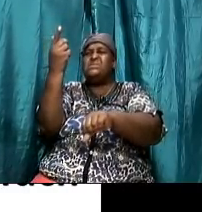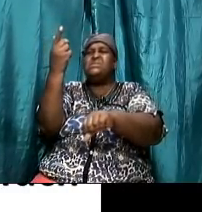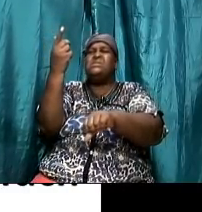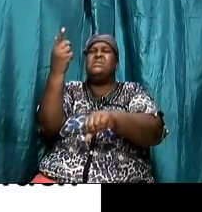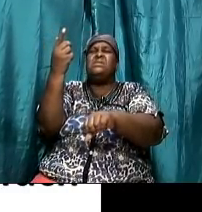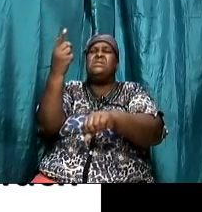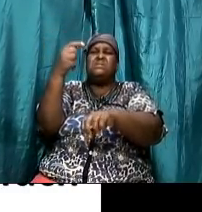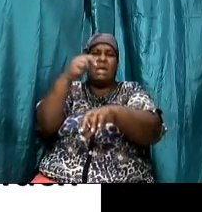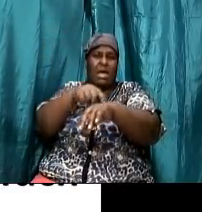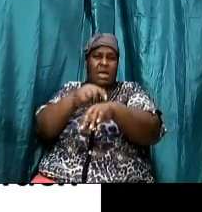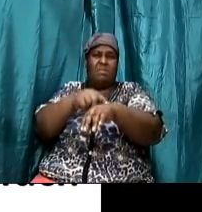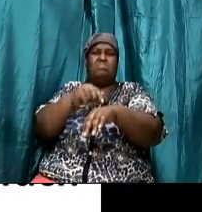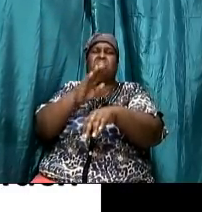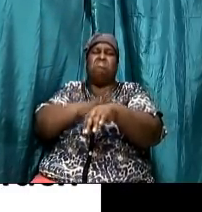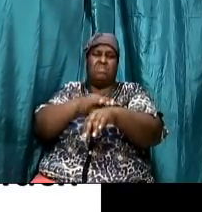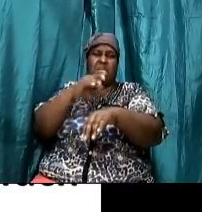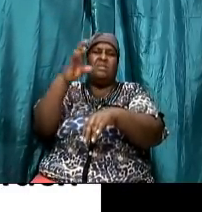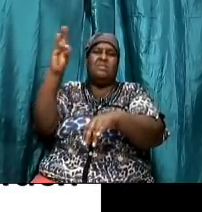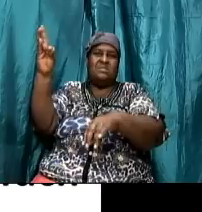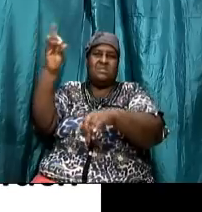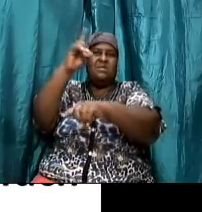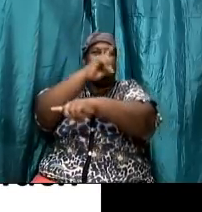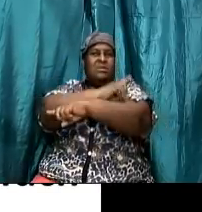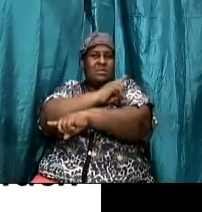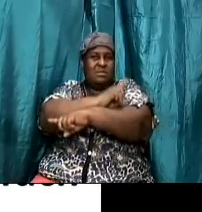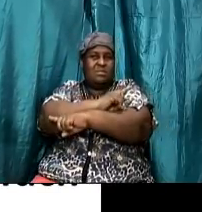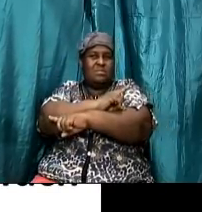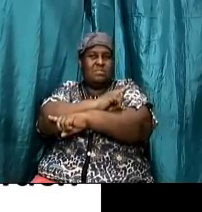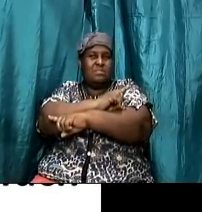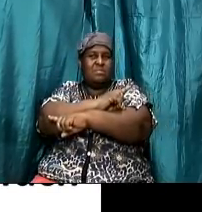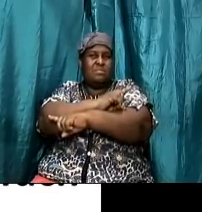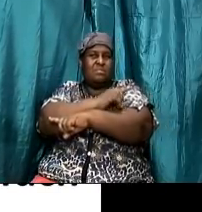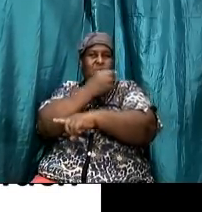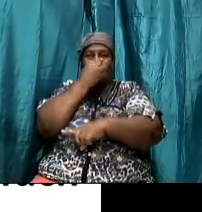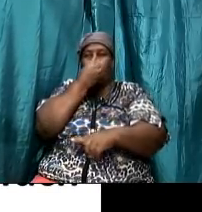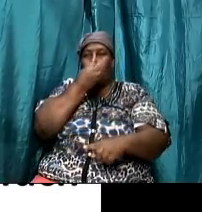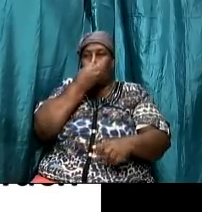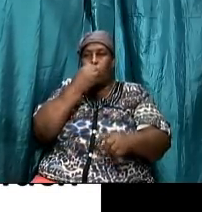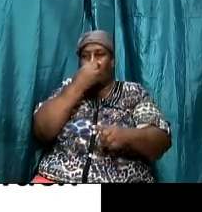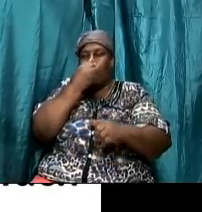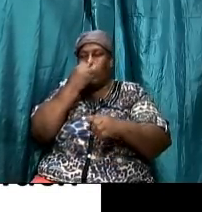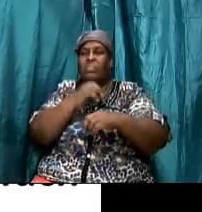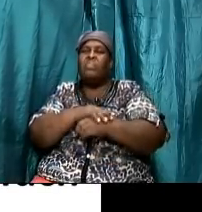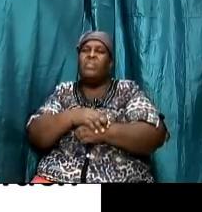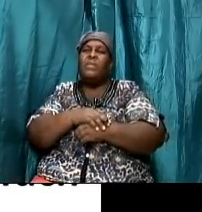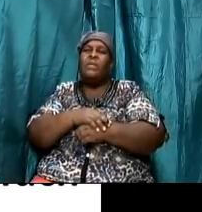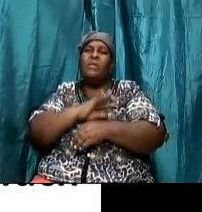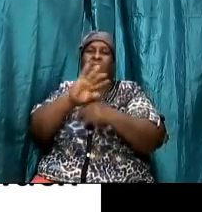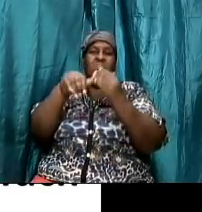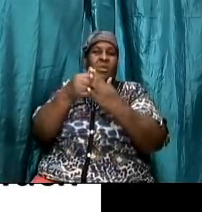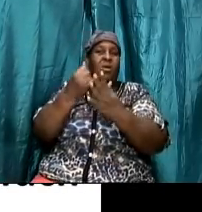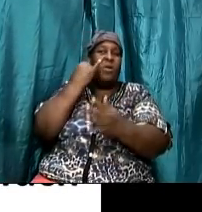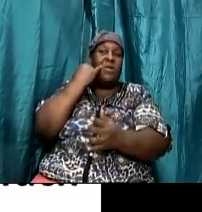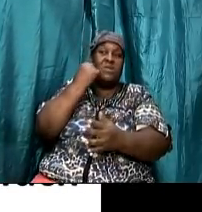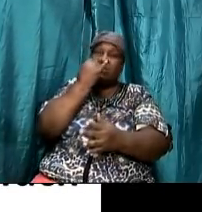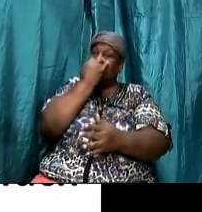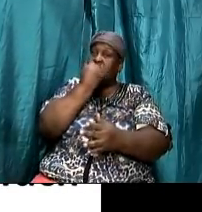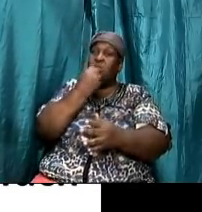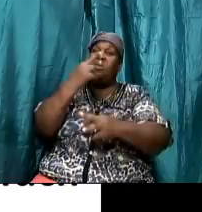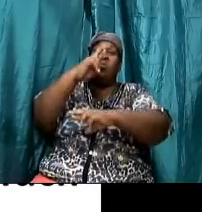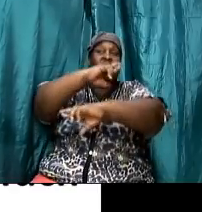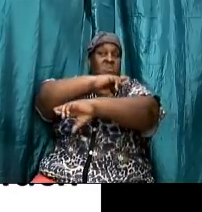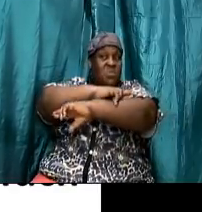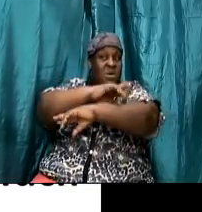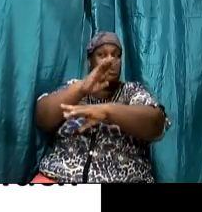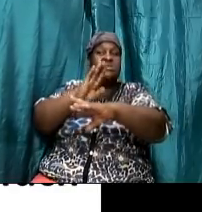can you believe that so while all israel rested